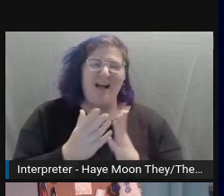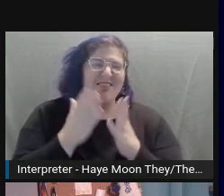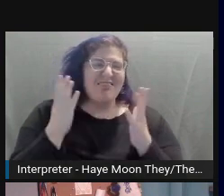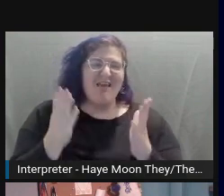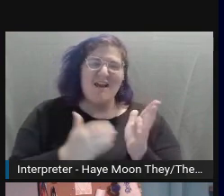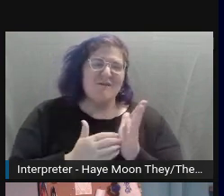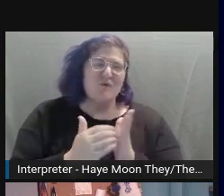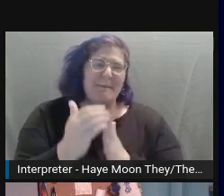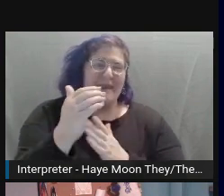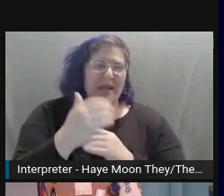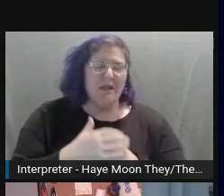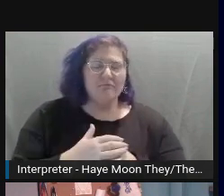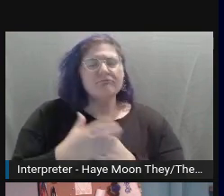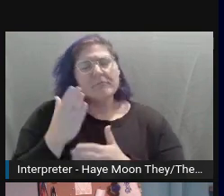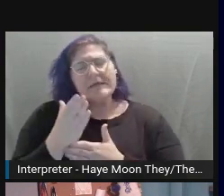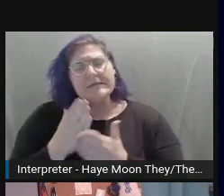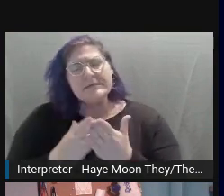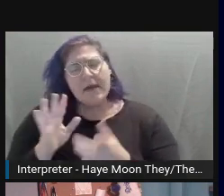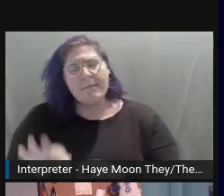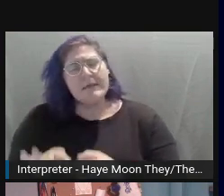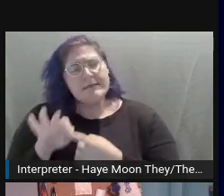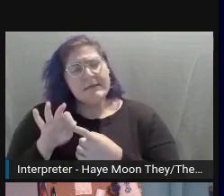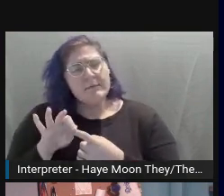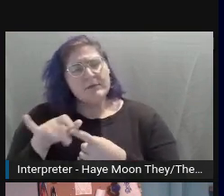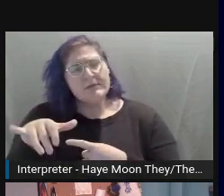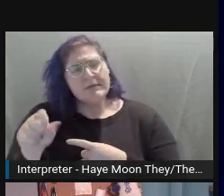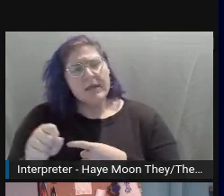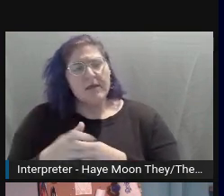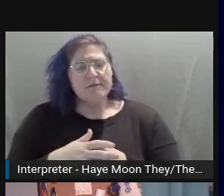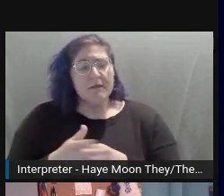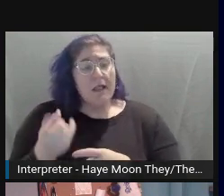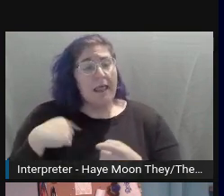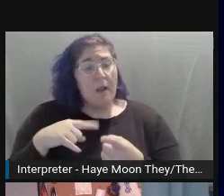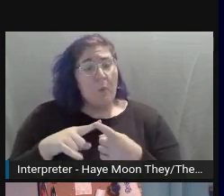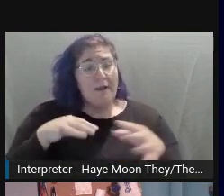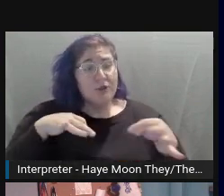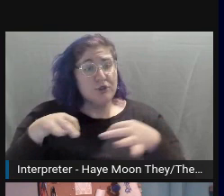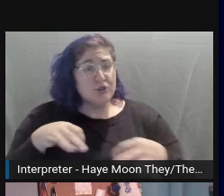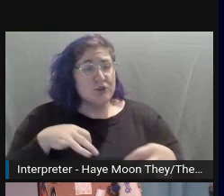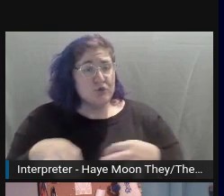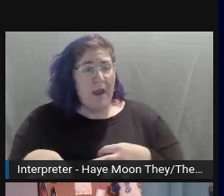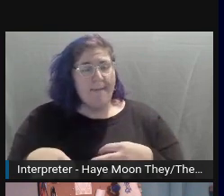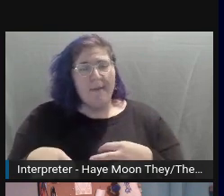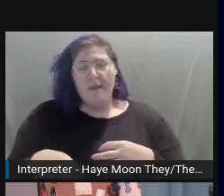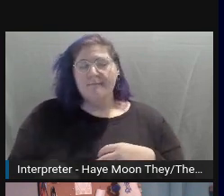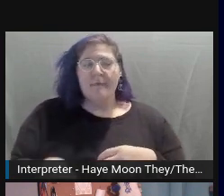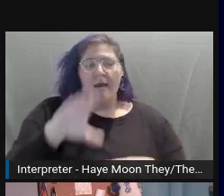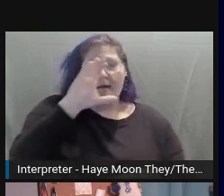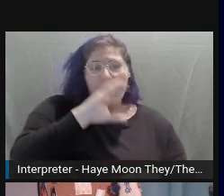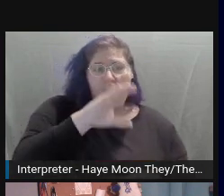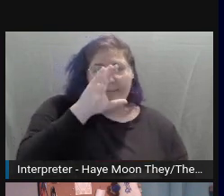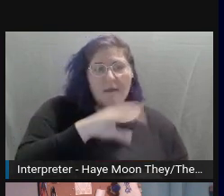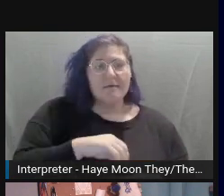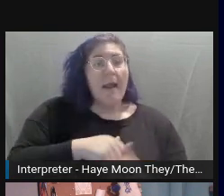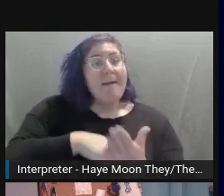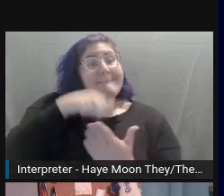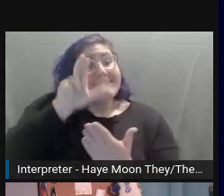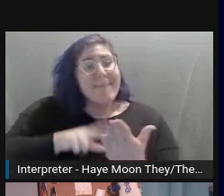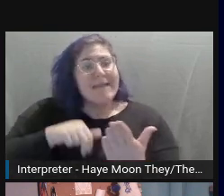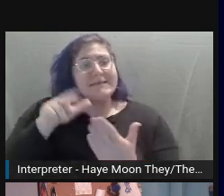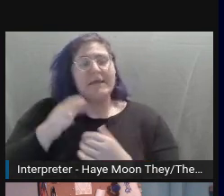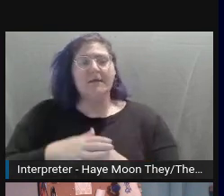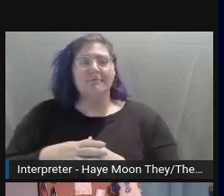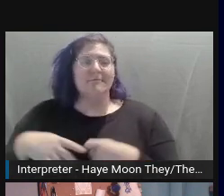to this when you're describing the medium, though, like comic, painting, digital art. This provides